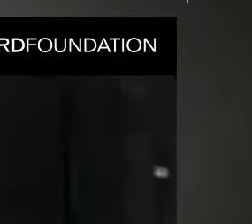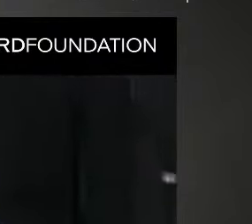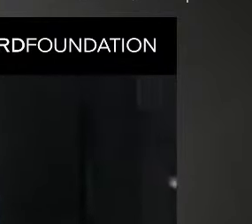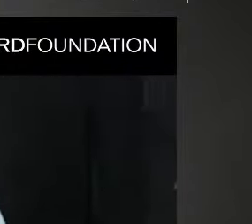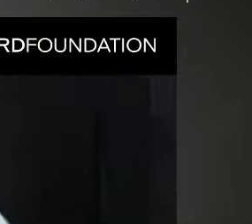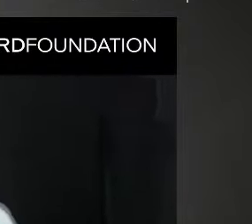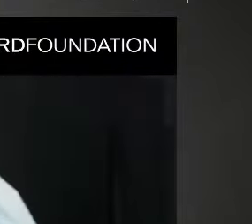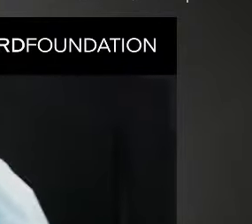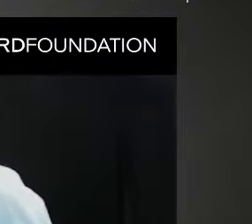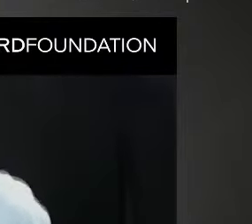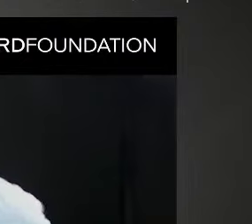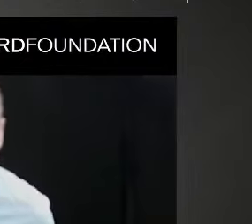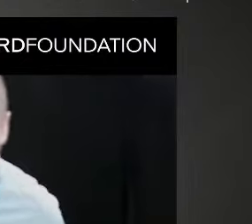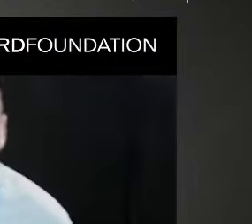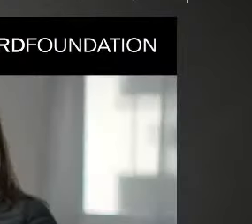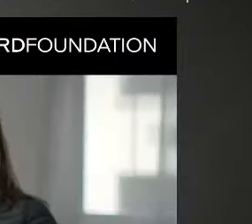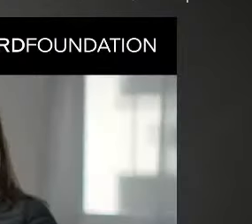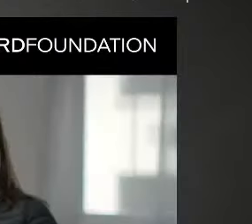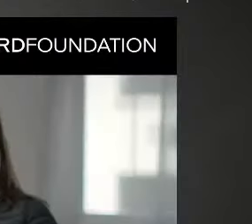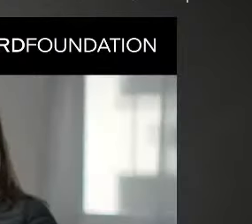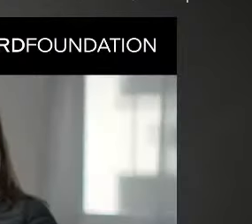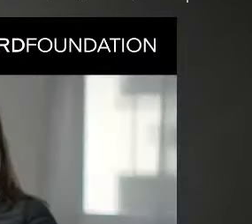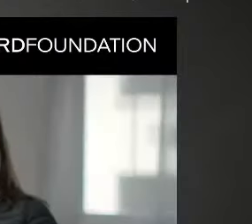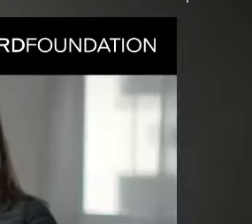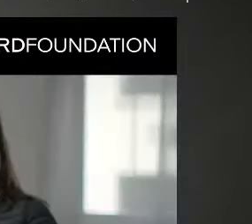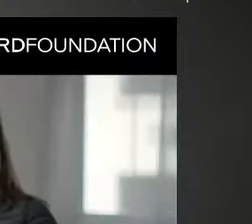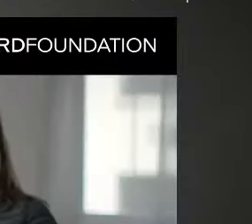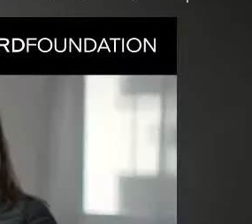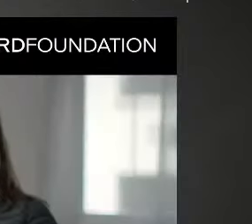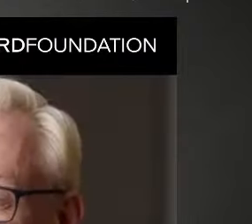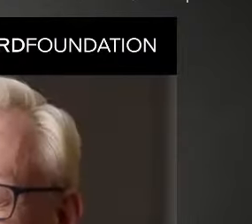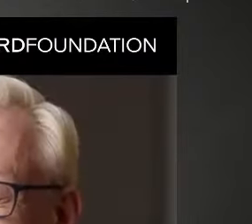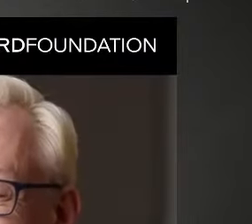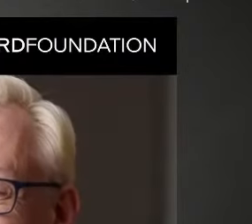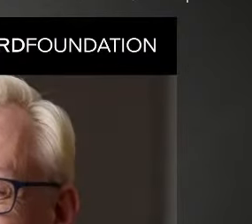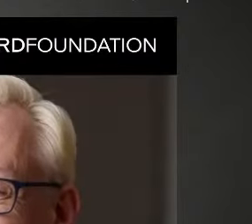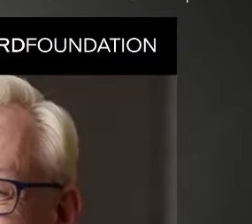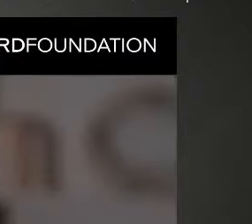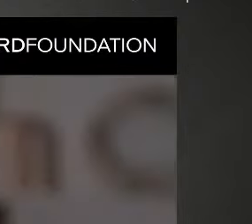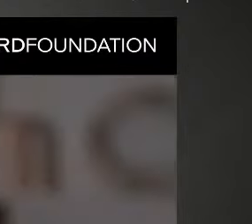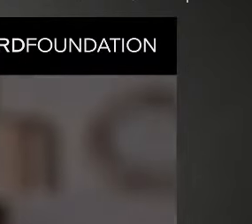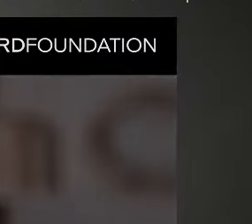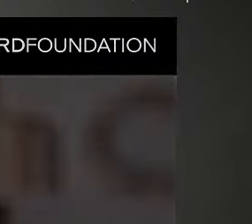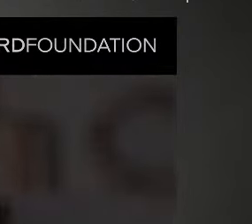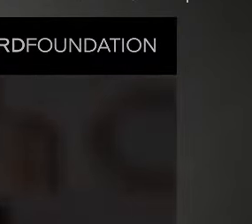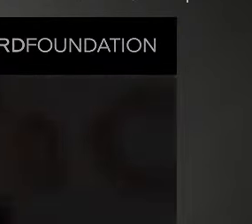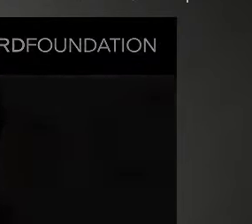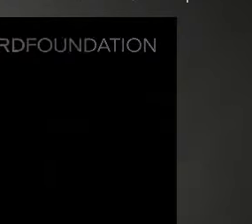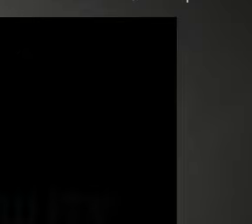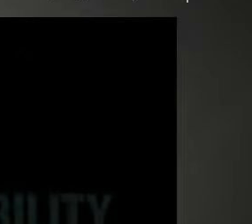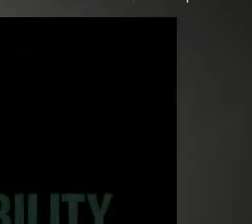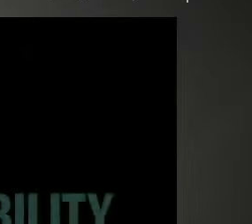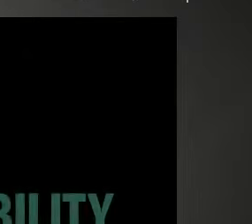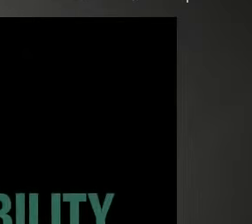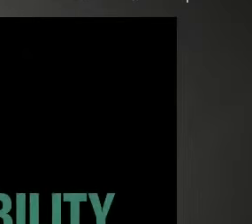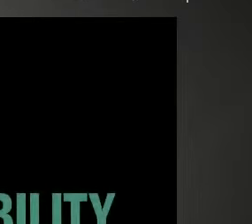To actually achieve any of those things requires achieving all of those things. True inclusion is revolutionary.